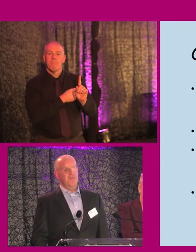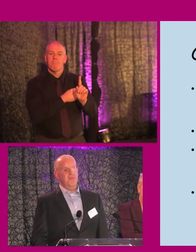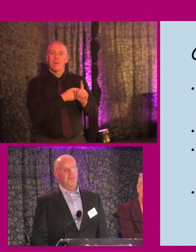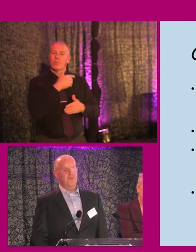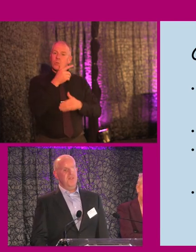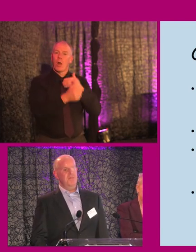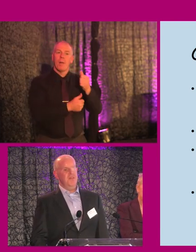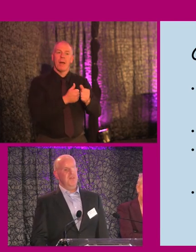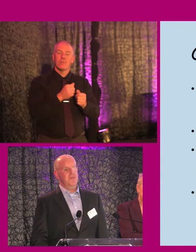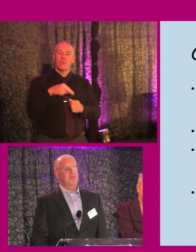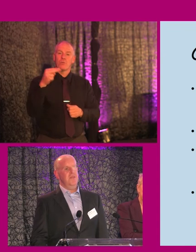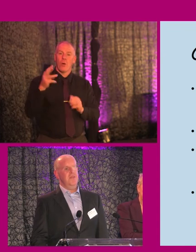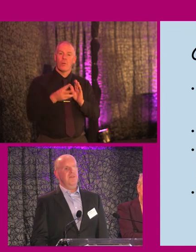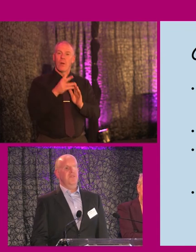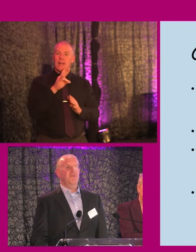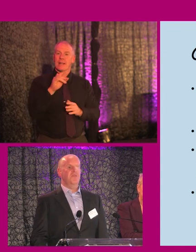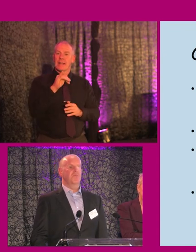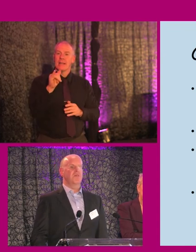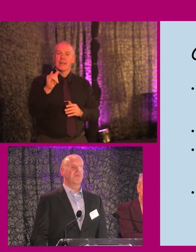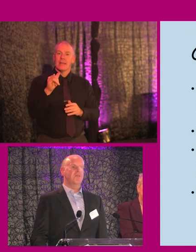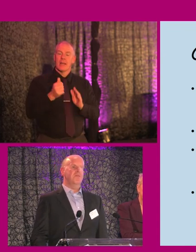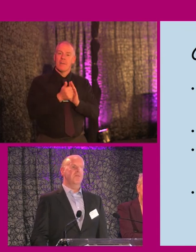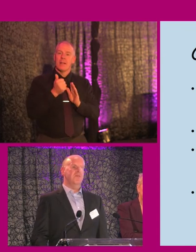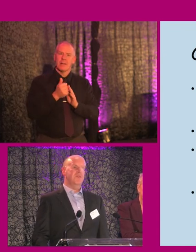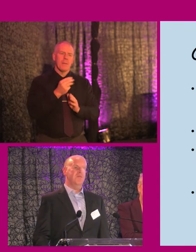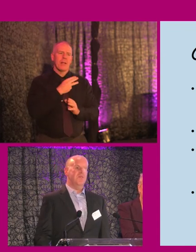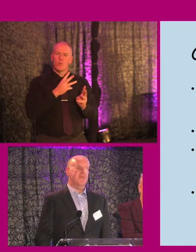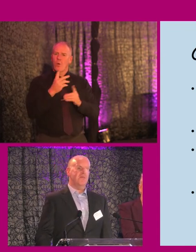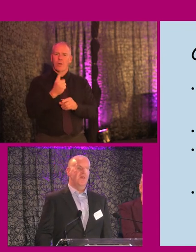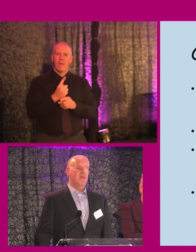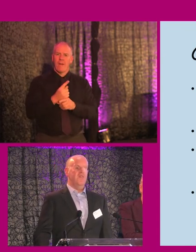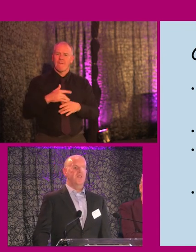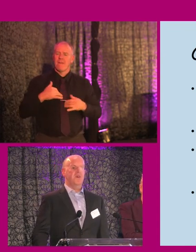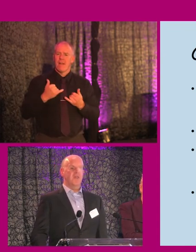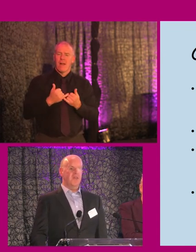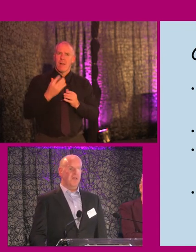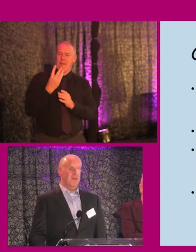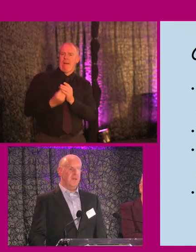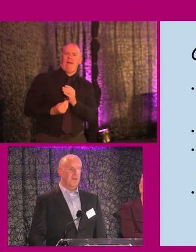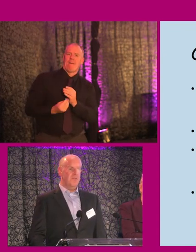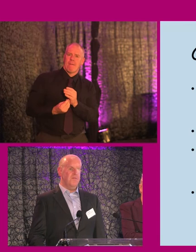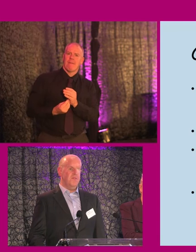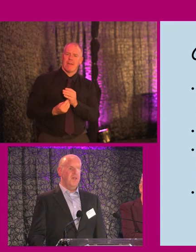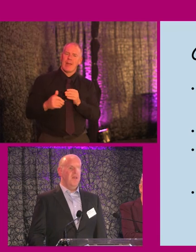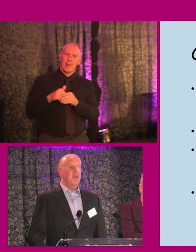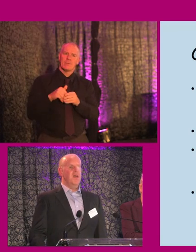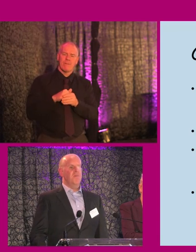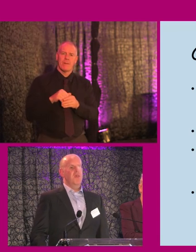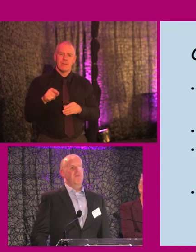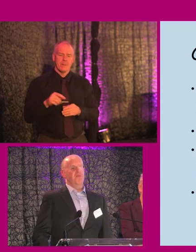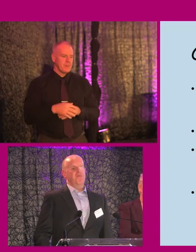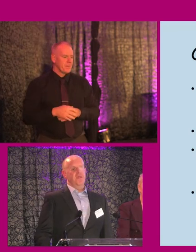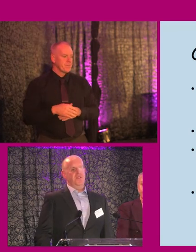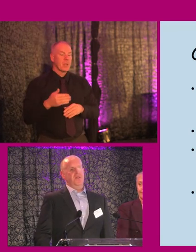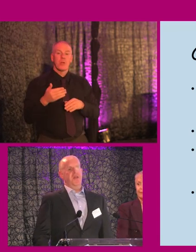talk about the Northwell Quay building. It's, it's a, it's a pleasure to work in there too. it's, it's a real sense of, of belonging and inclusiveness. And